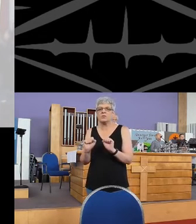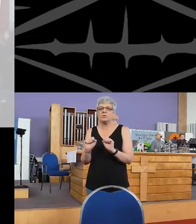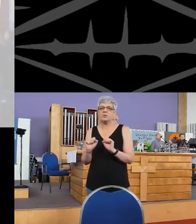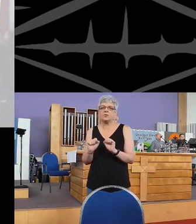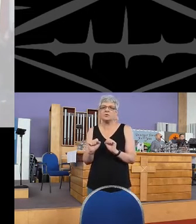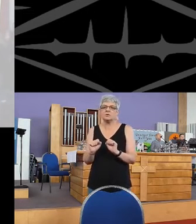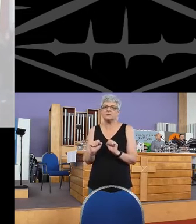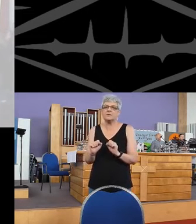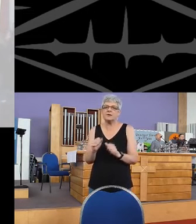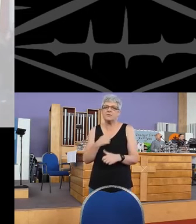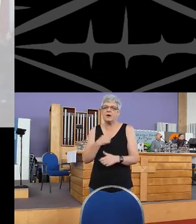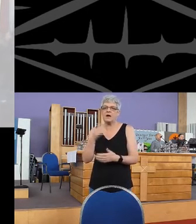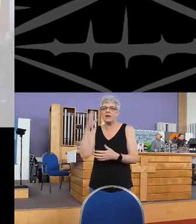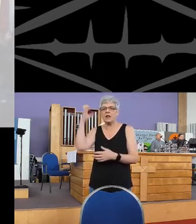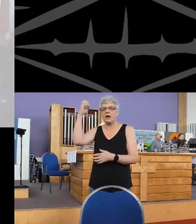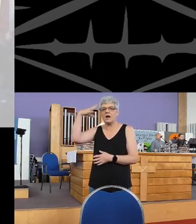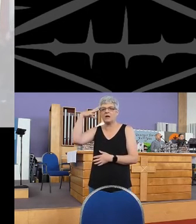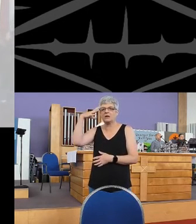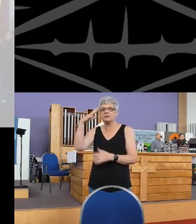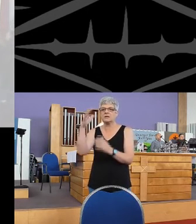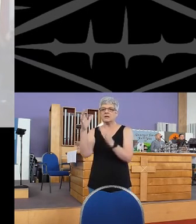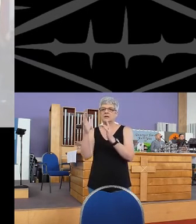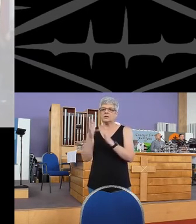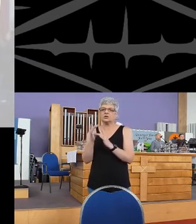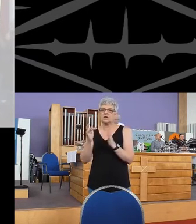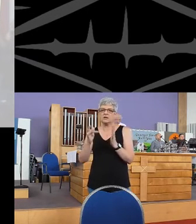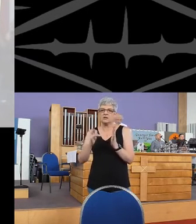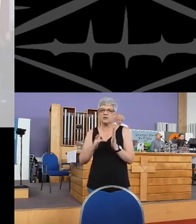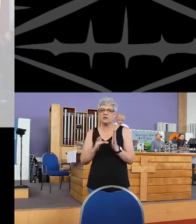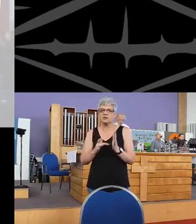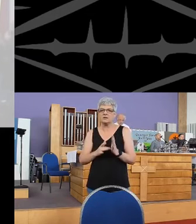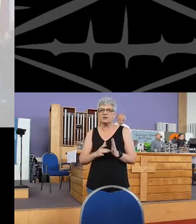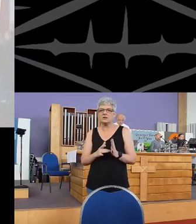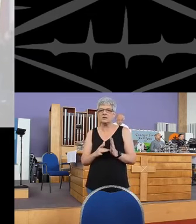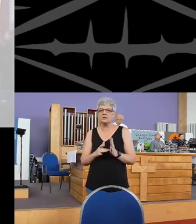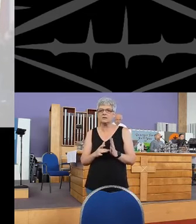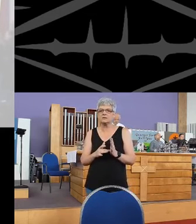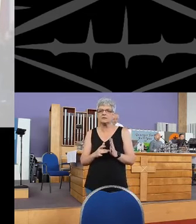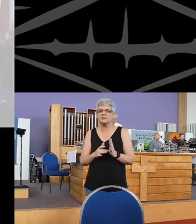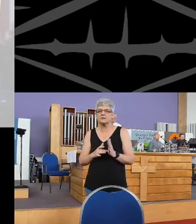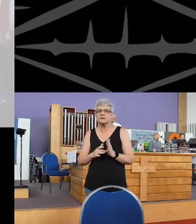hope, be Jesus.